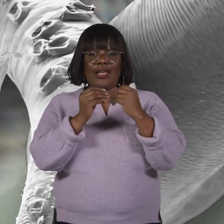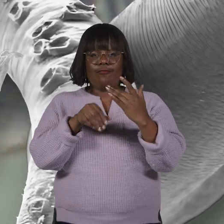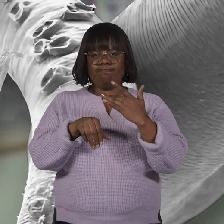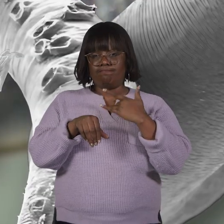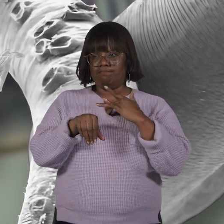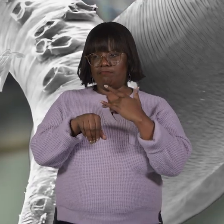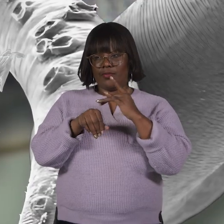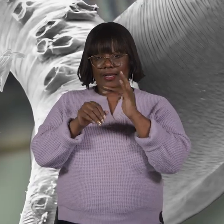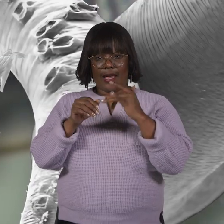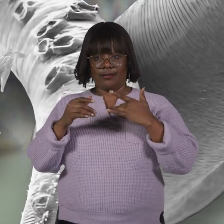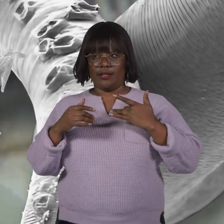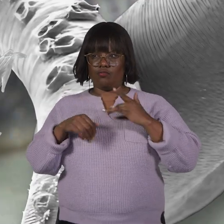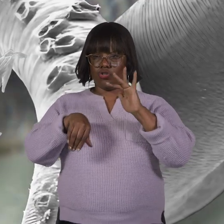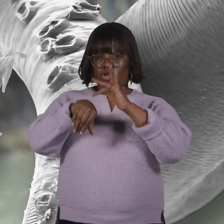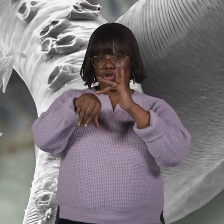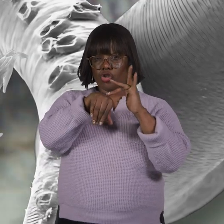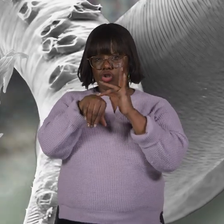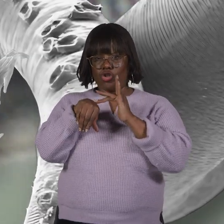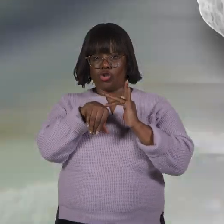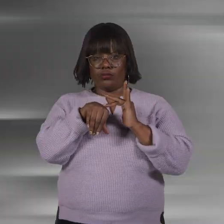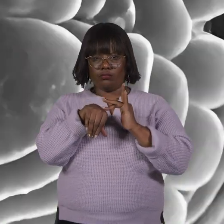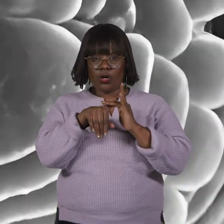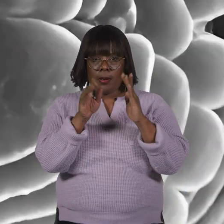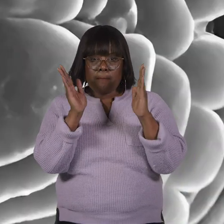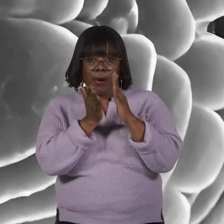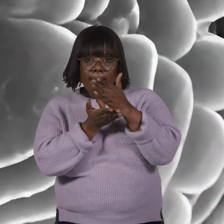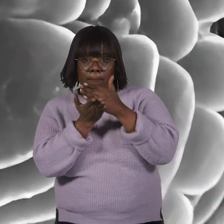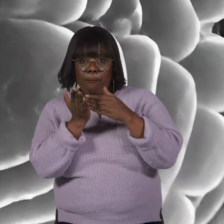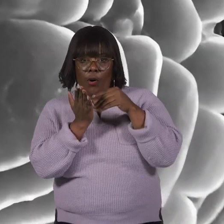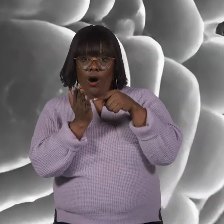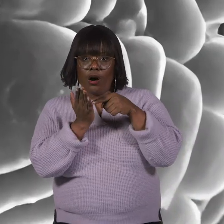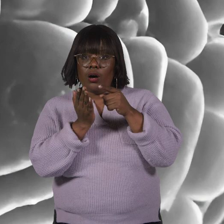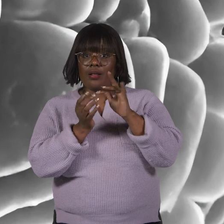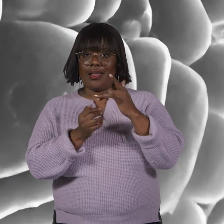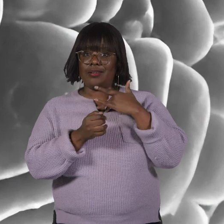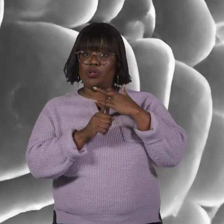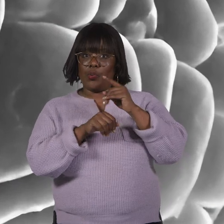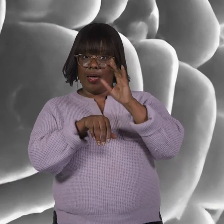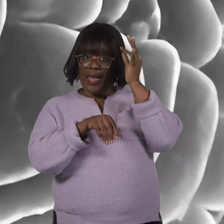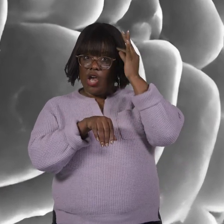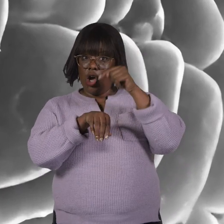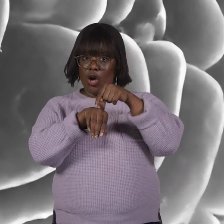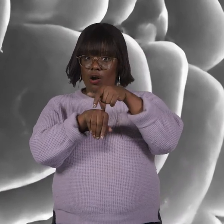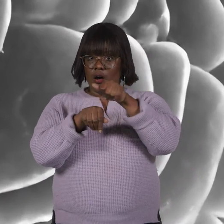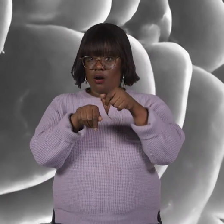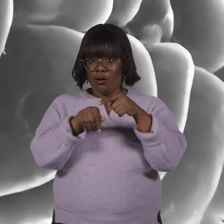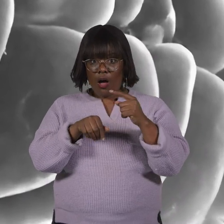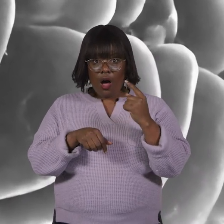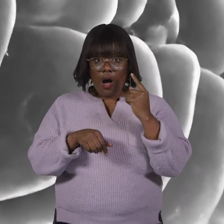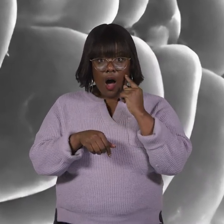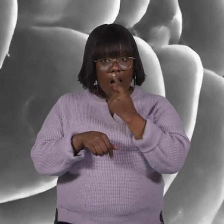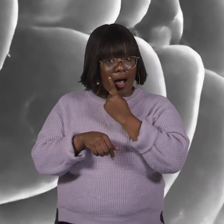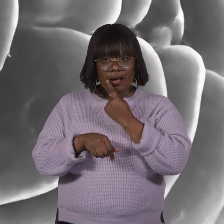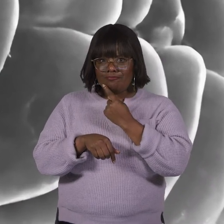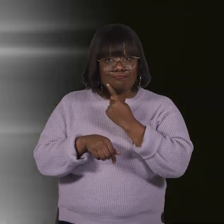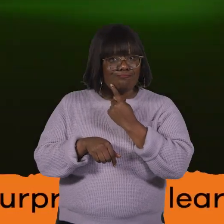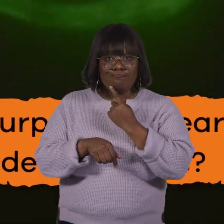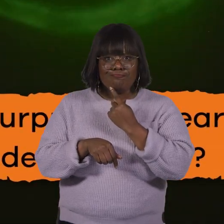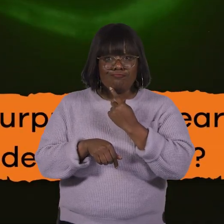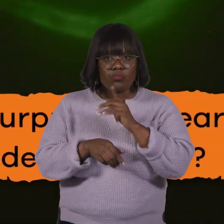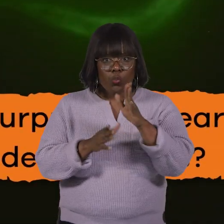gives the creature a sense of touch. Two small pits behind the sensory hairs on the head are not quite eyes.